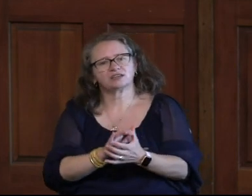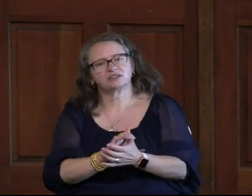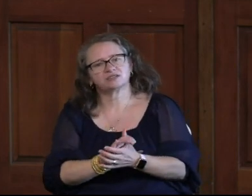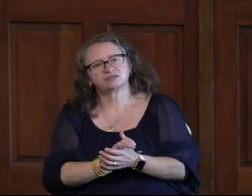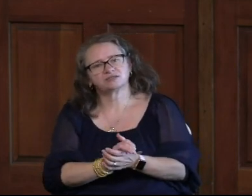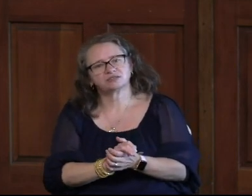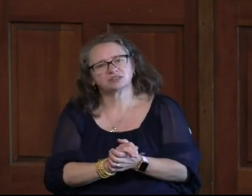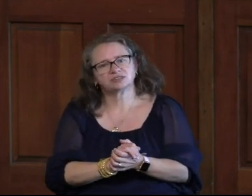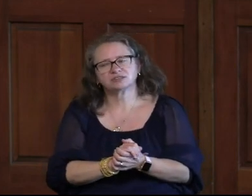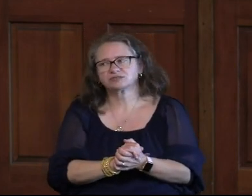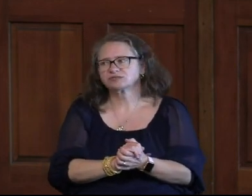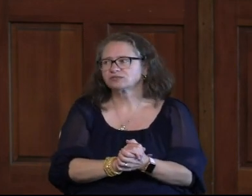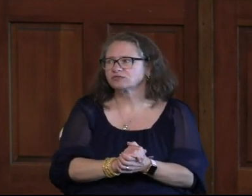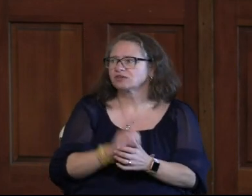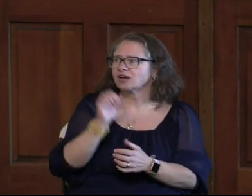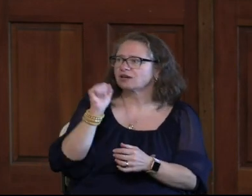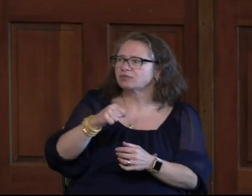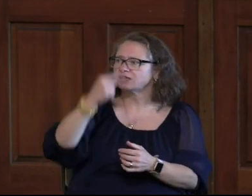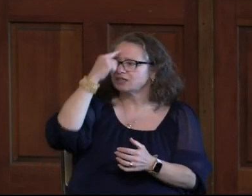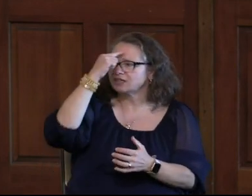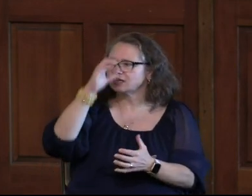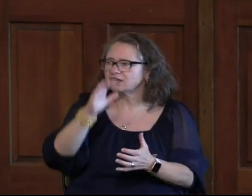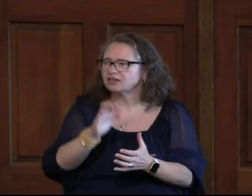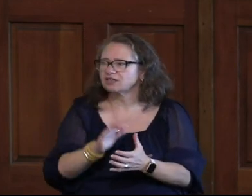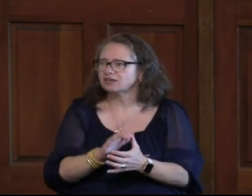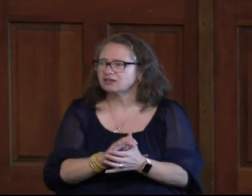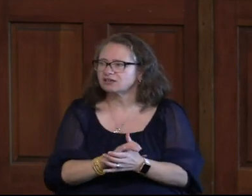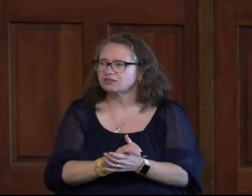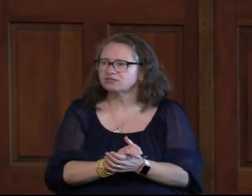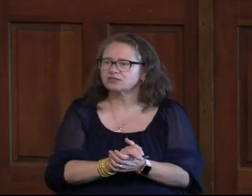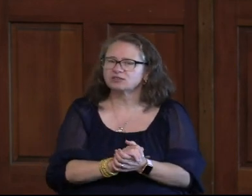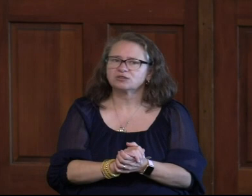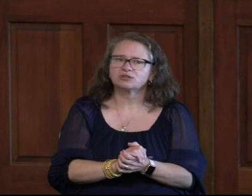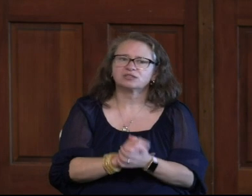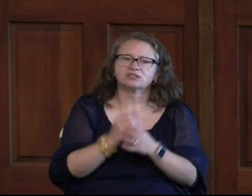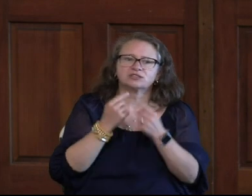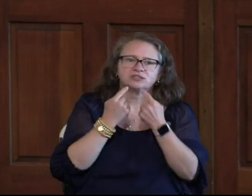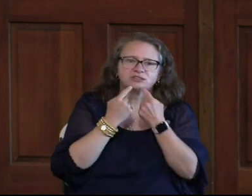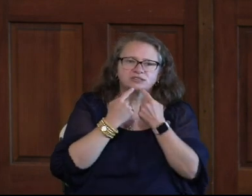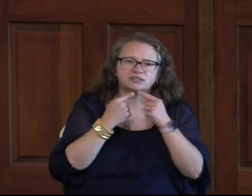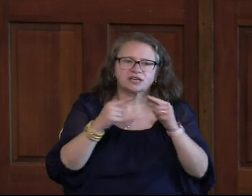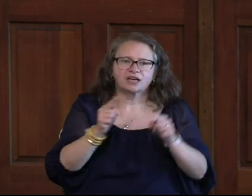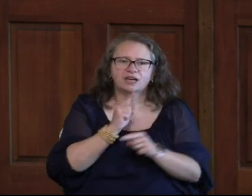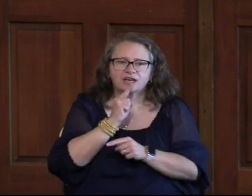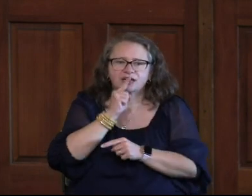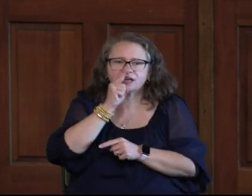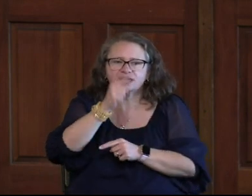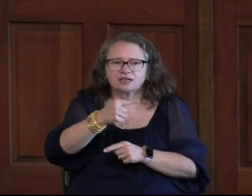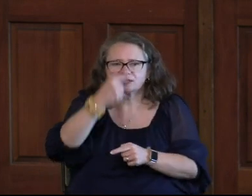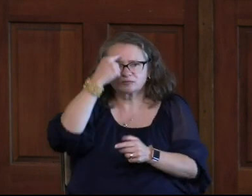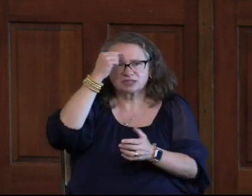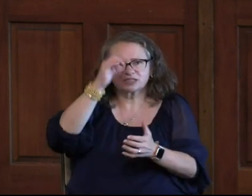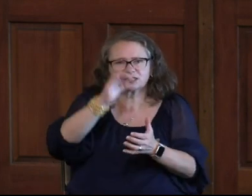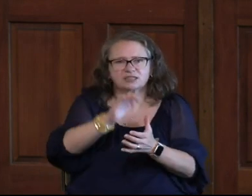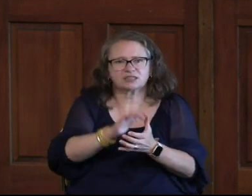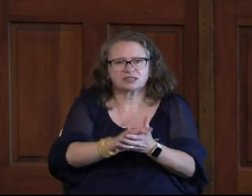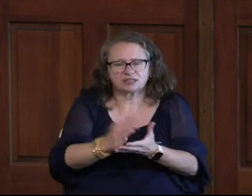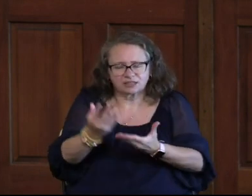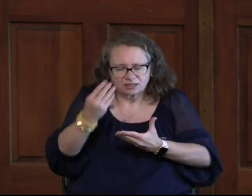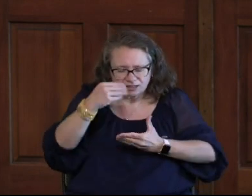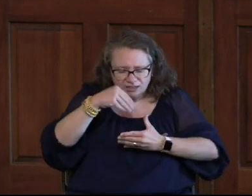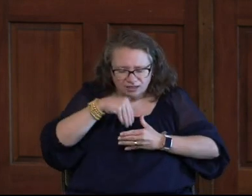oh I believe what you say And I believe,